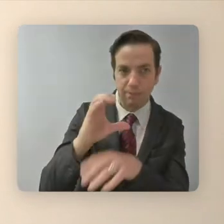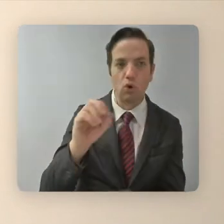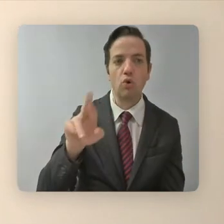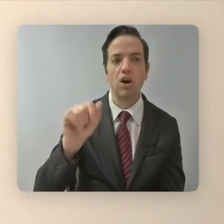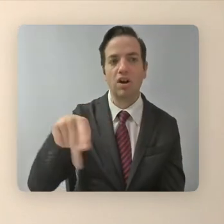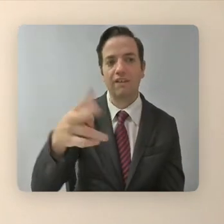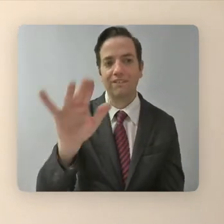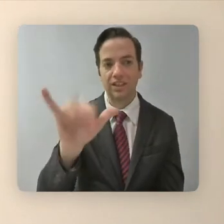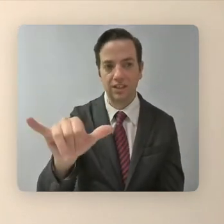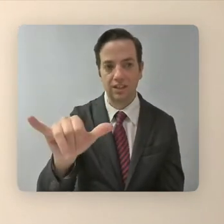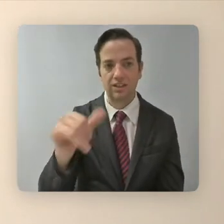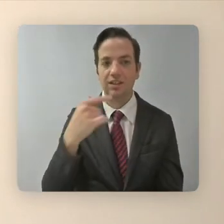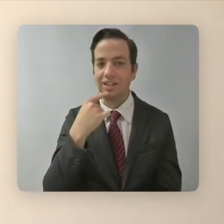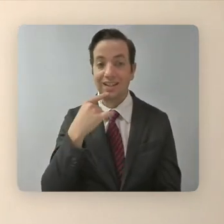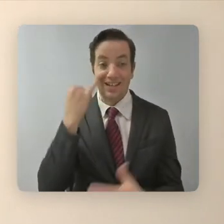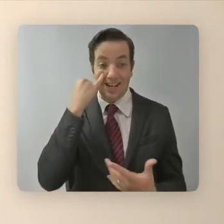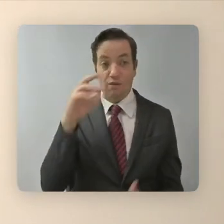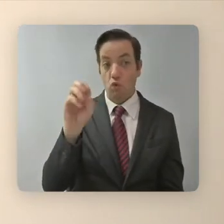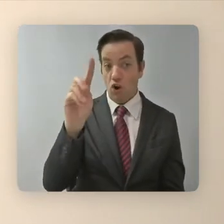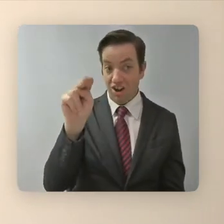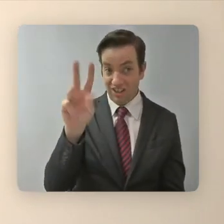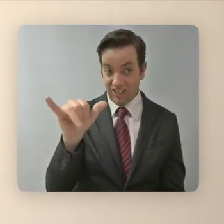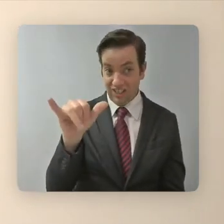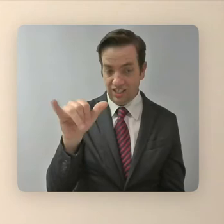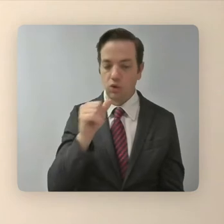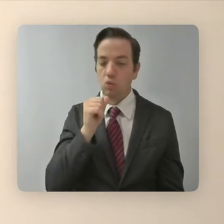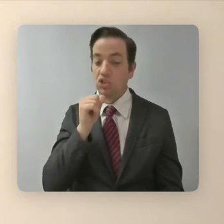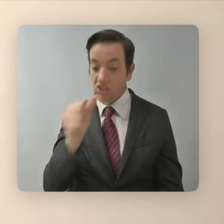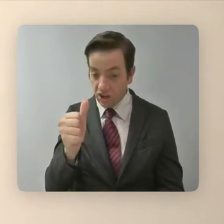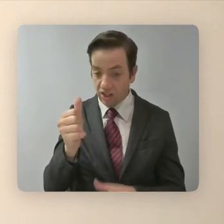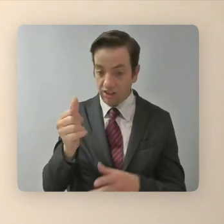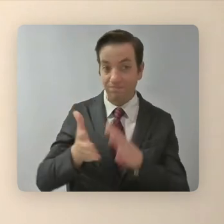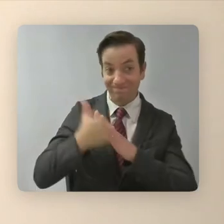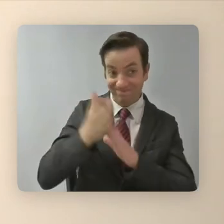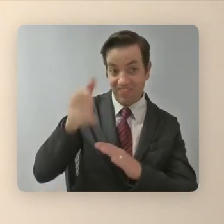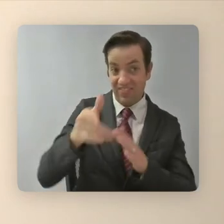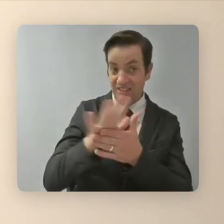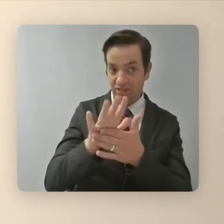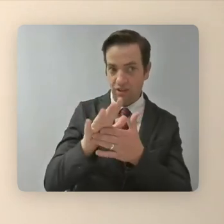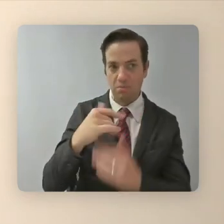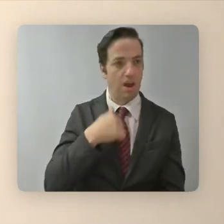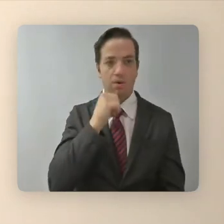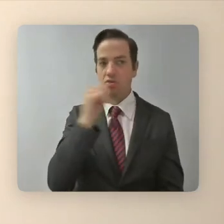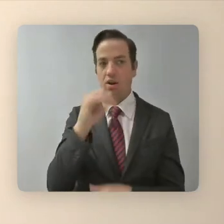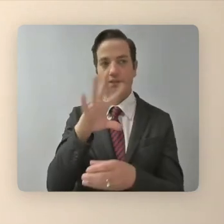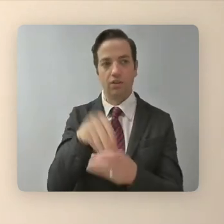if Rodney wasn't directing this film, I would not have participated. So it was that,